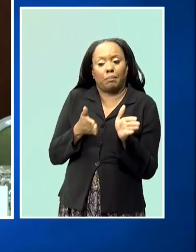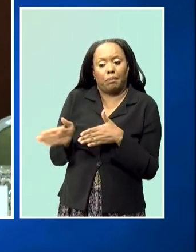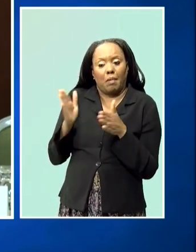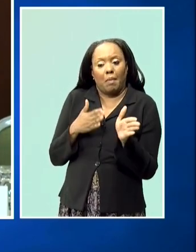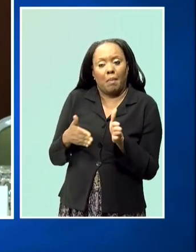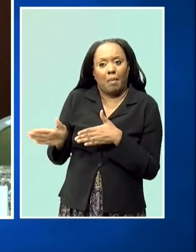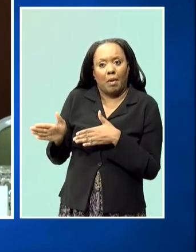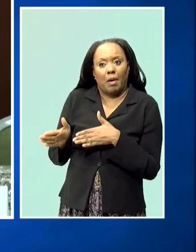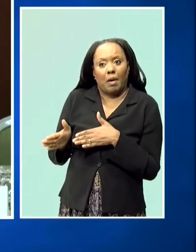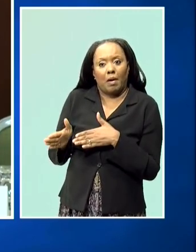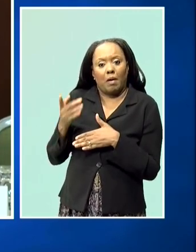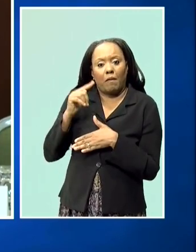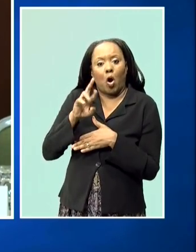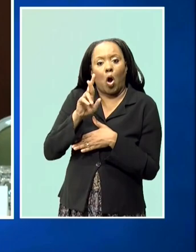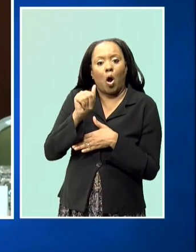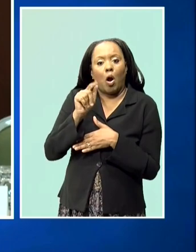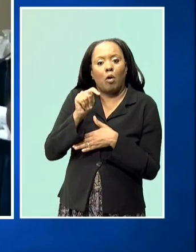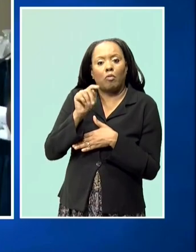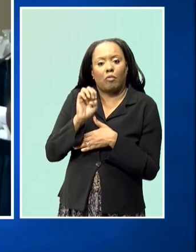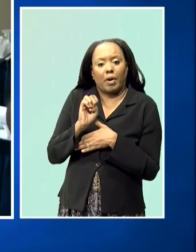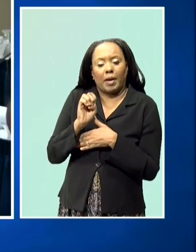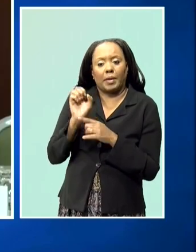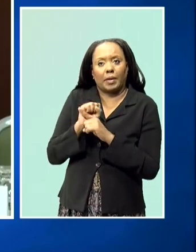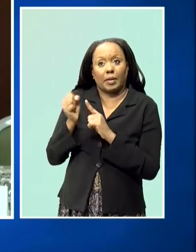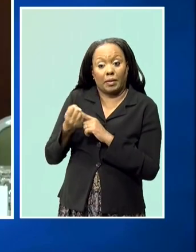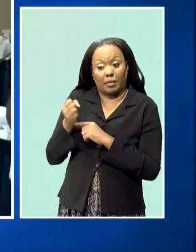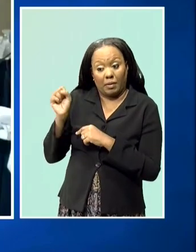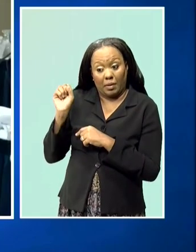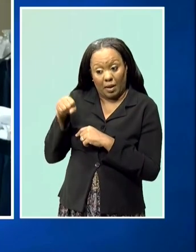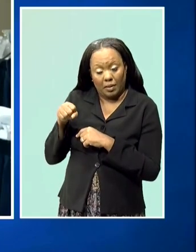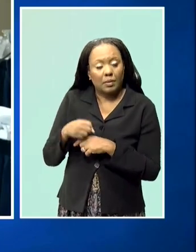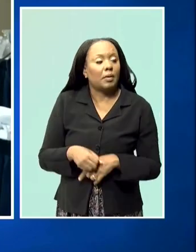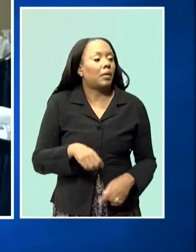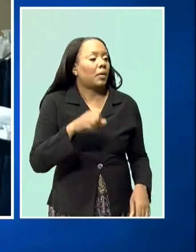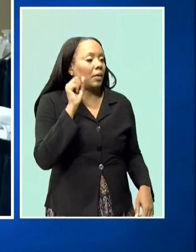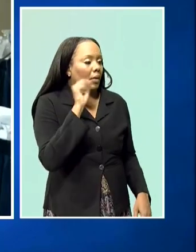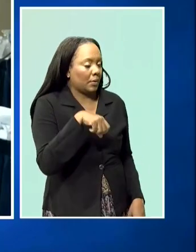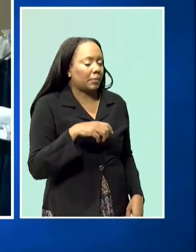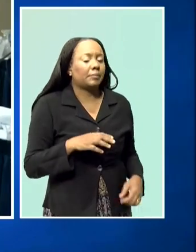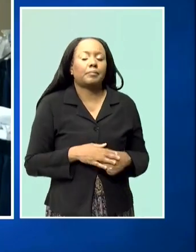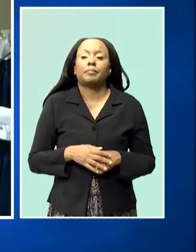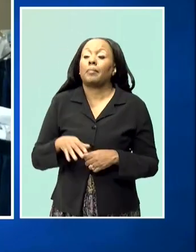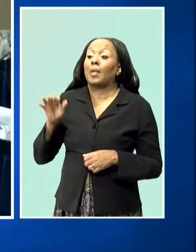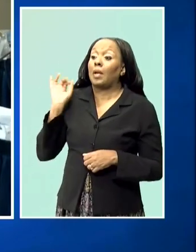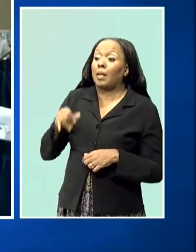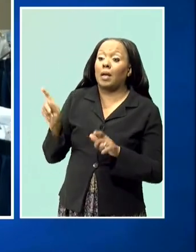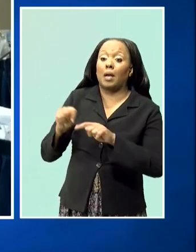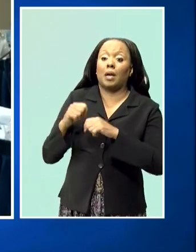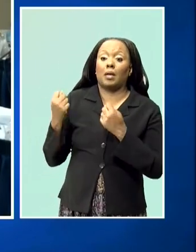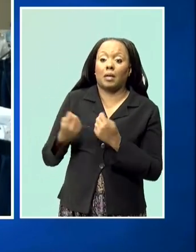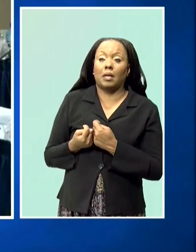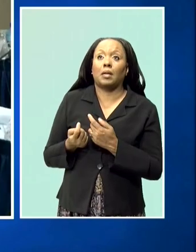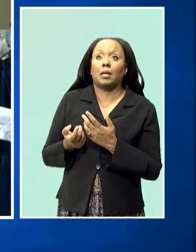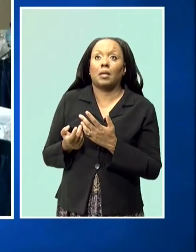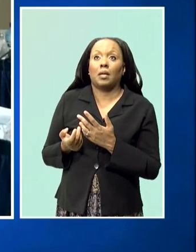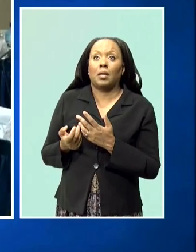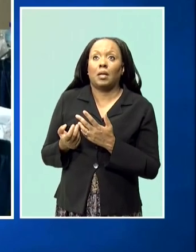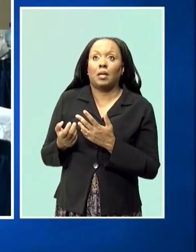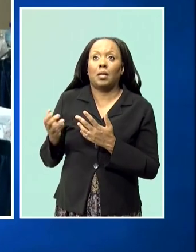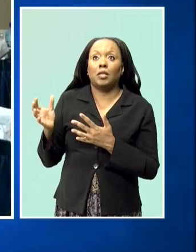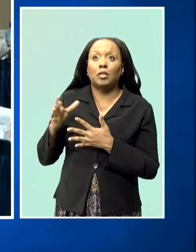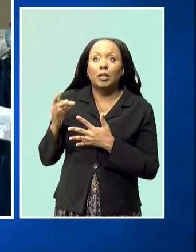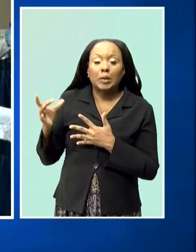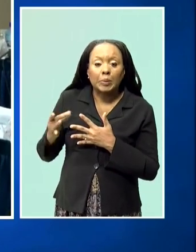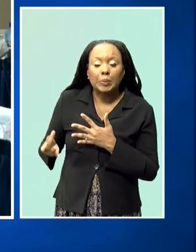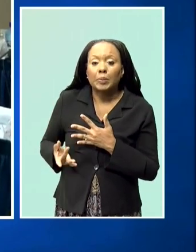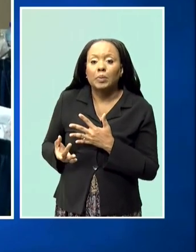is that correct? That is correct. That team would go about selecting a test year and in the